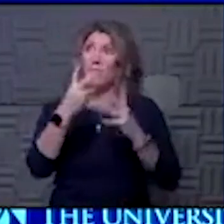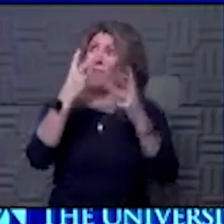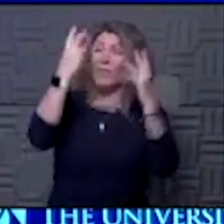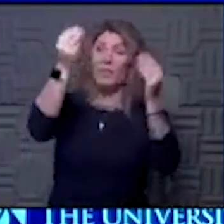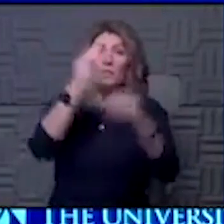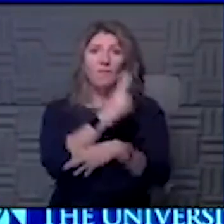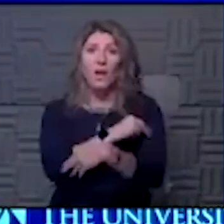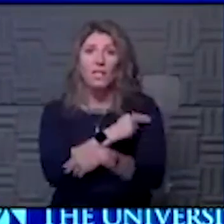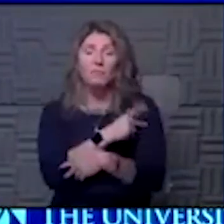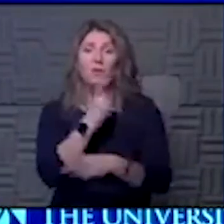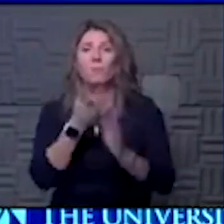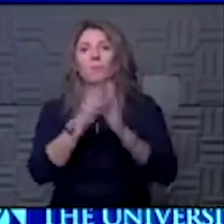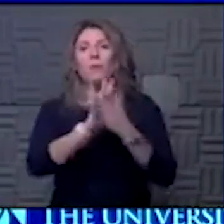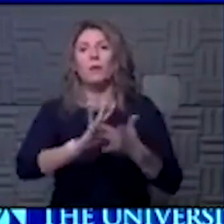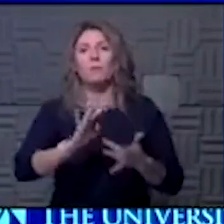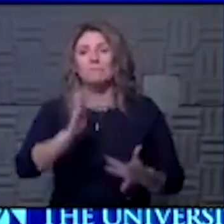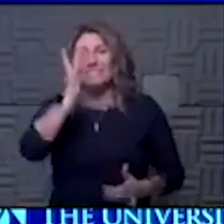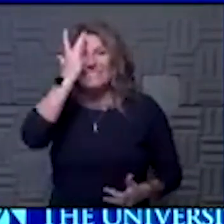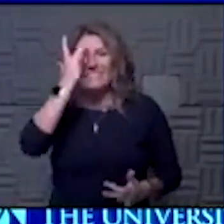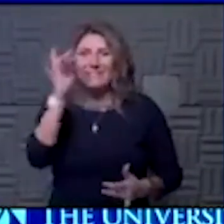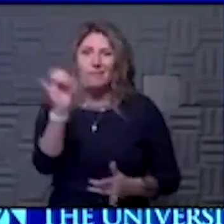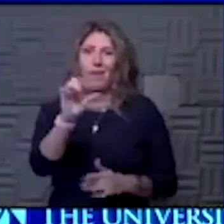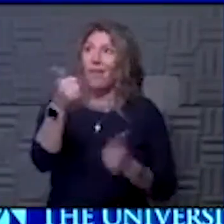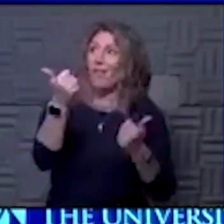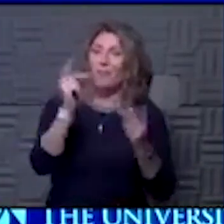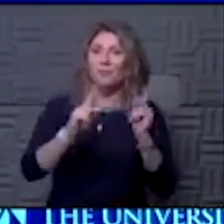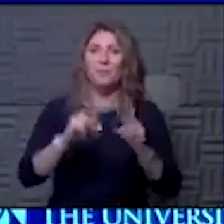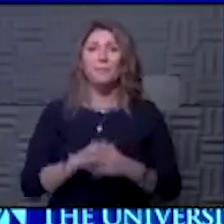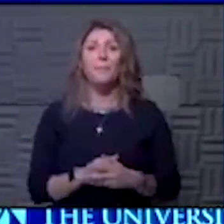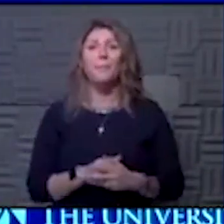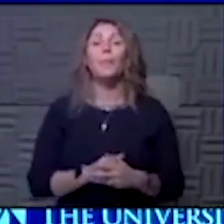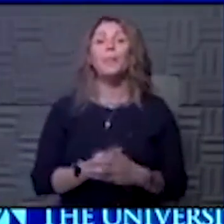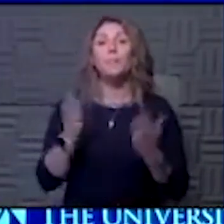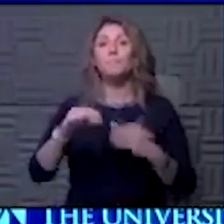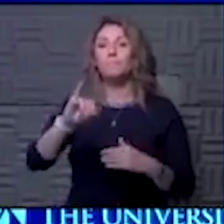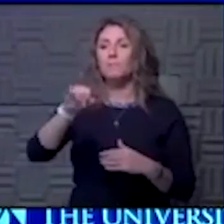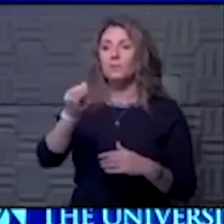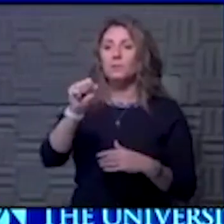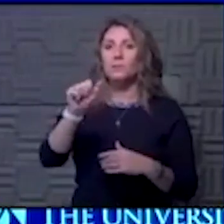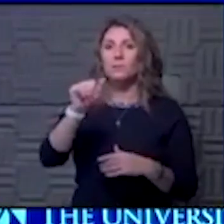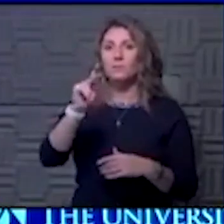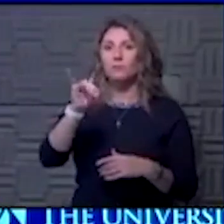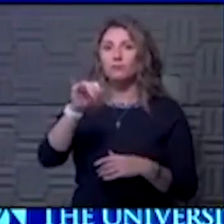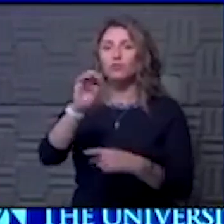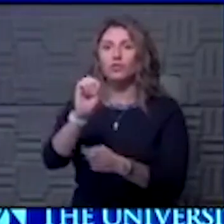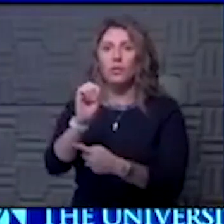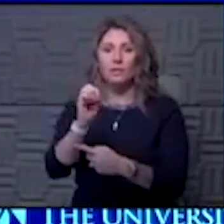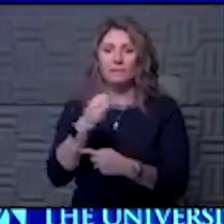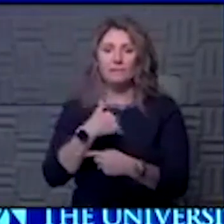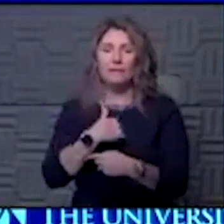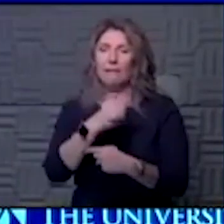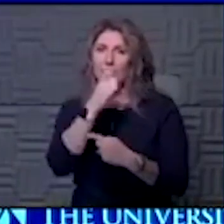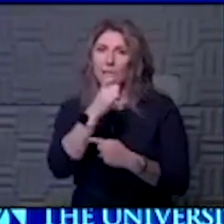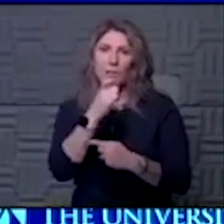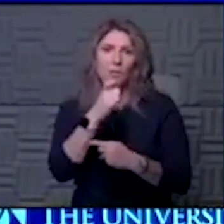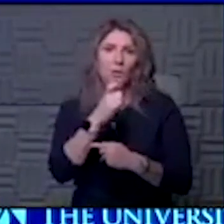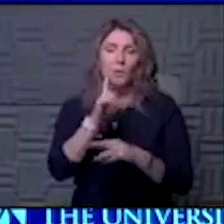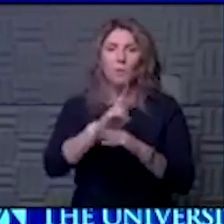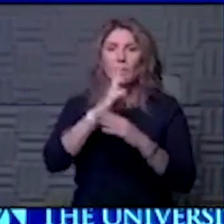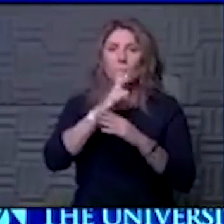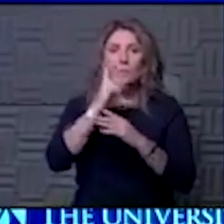And then they're just like everybody else. So. Janice says, I don't wear glasses when I am shopping